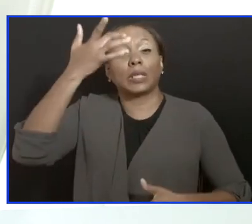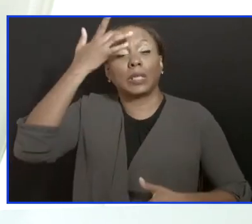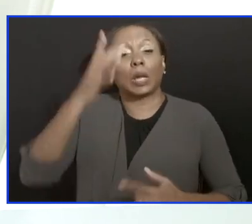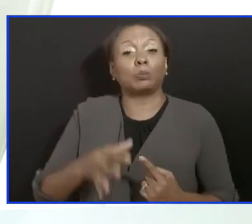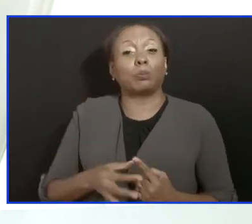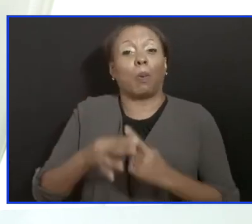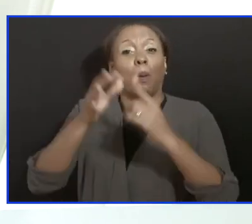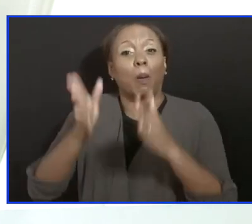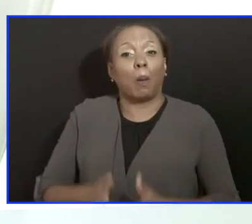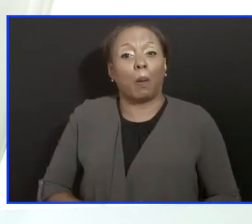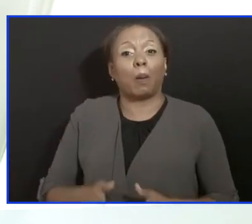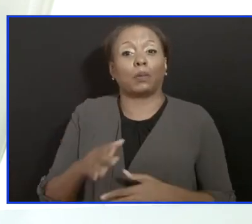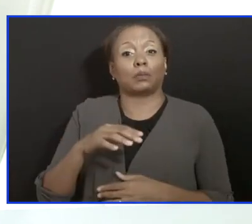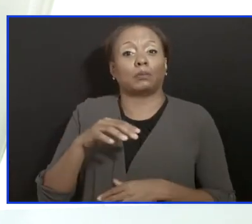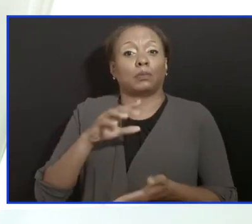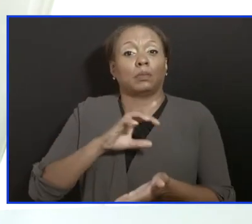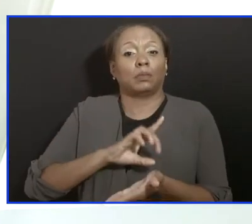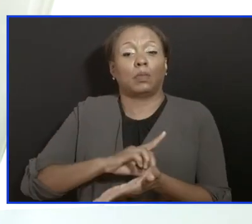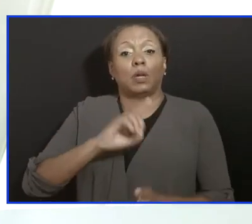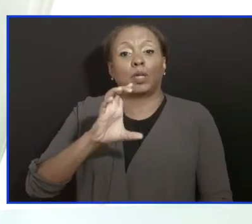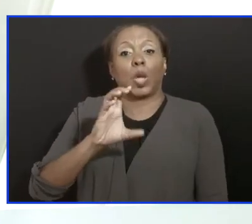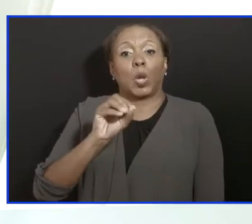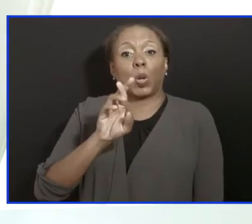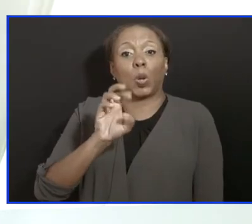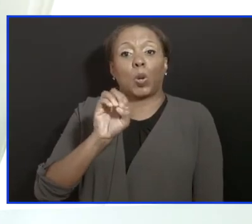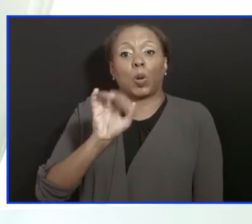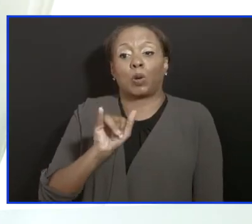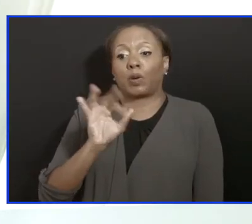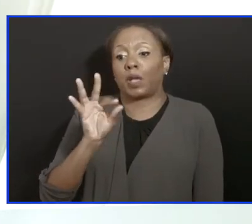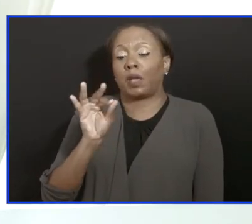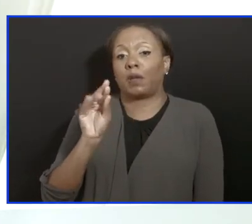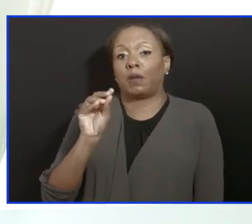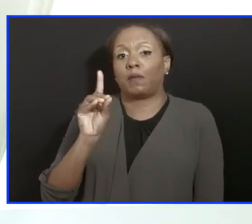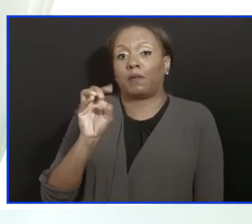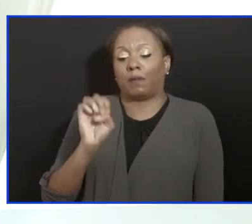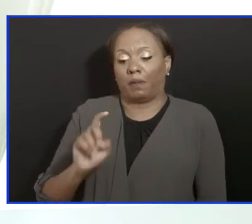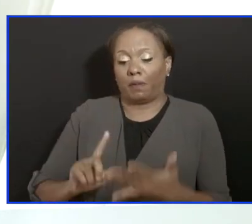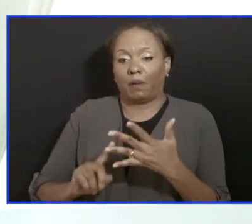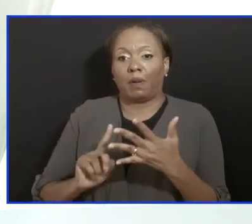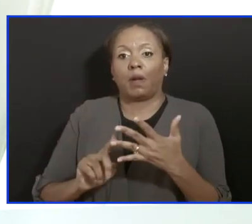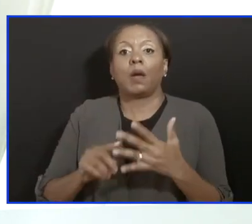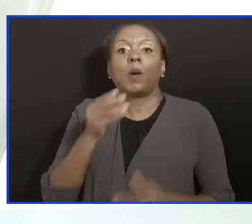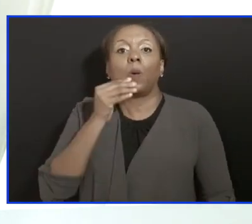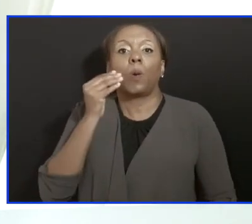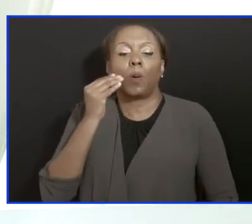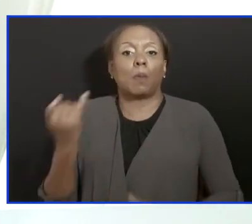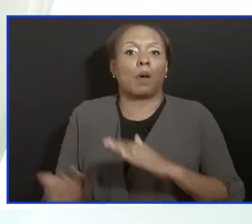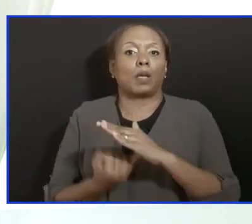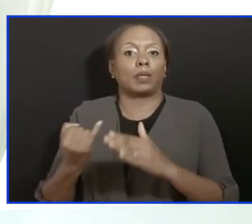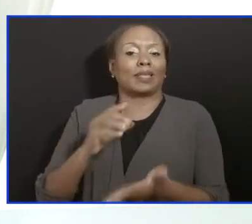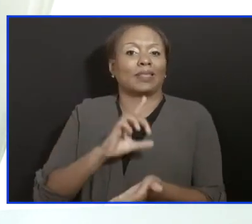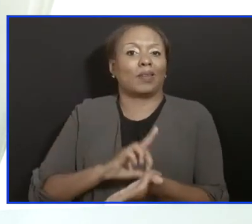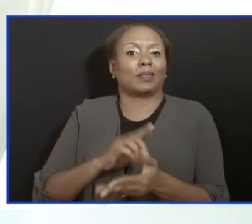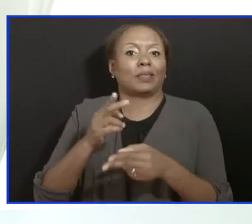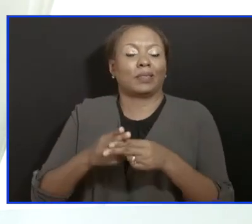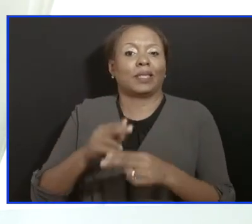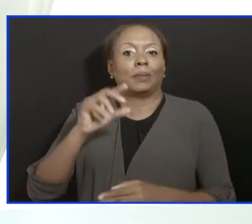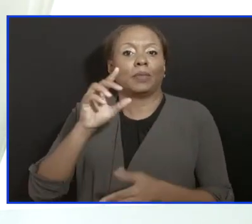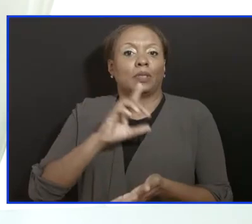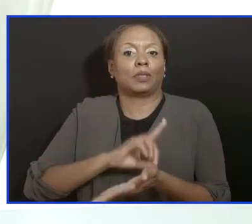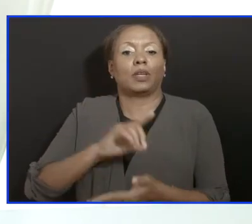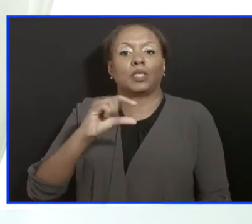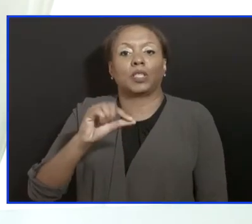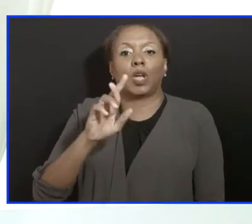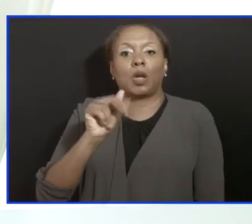Isolation Facilities Manager, Dr. Corey Ford, and Consultant Manager of Home Isolation, Dr. Adana Grandison, and Minister